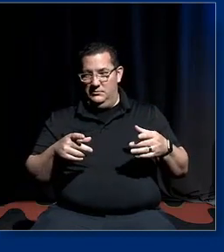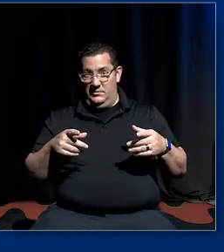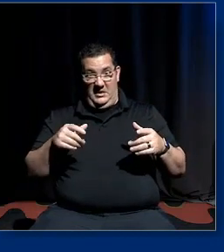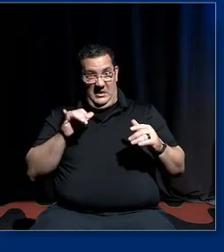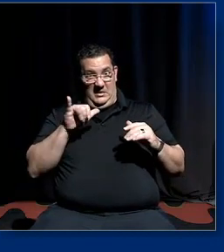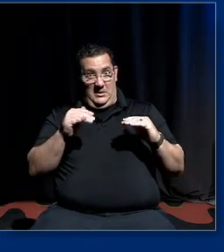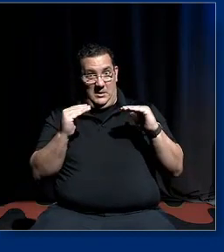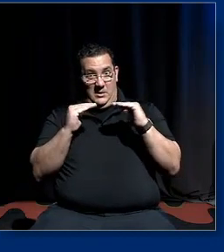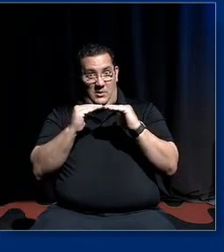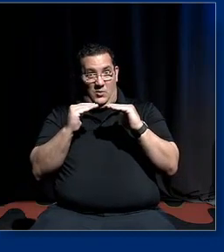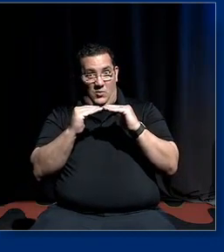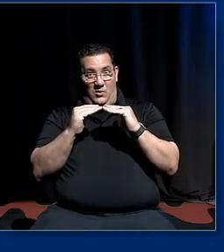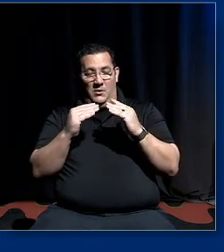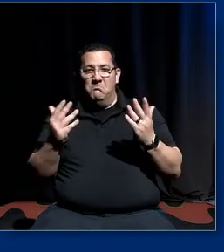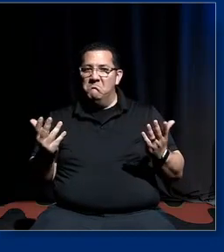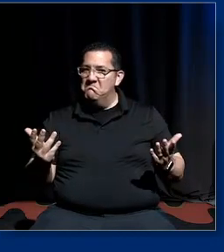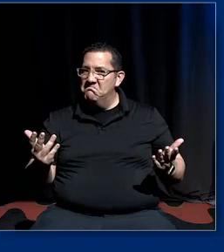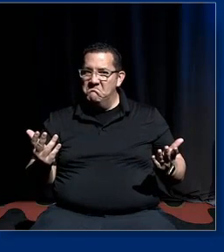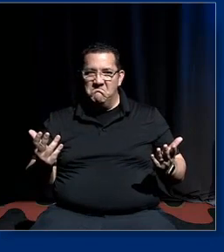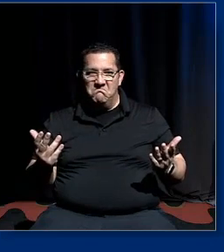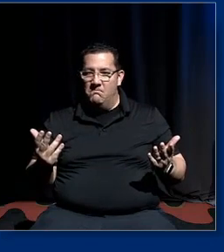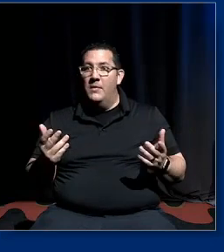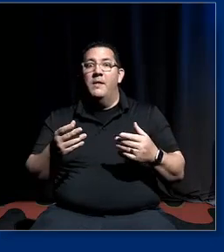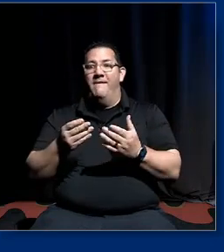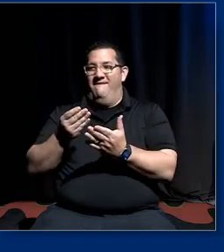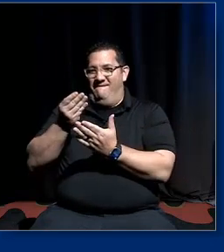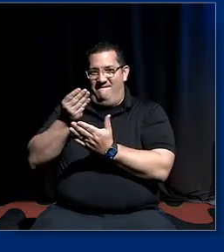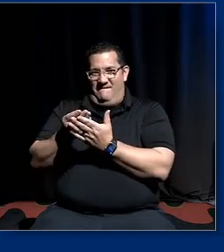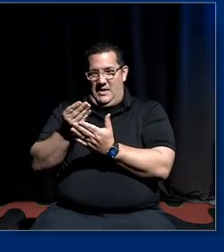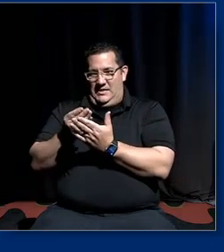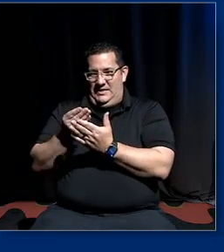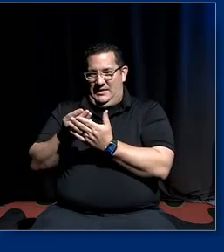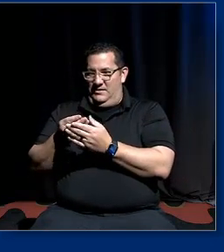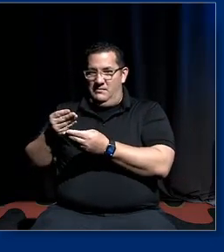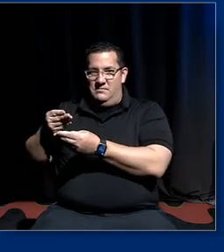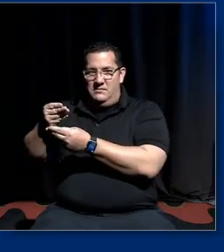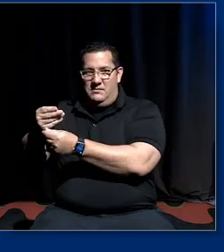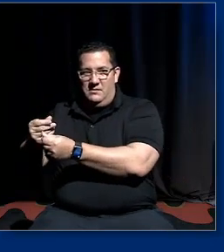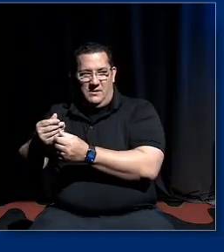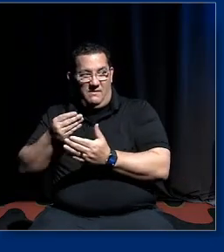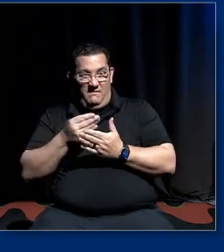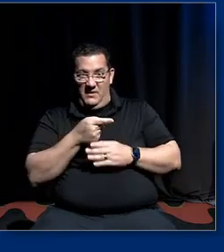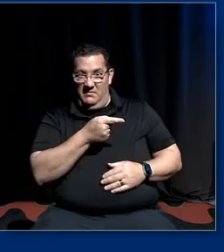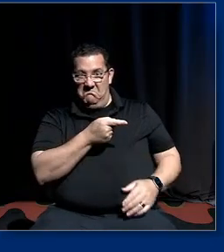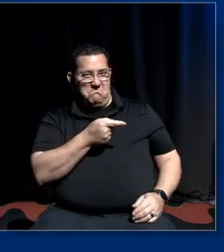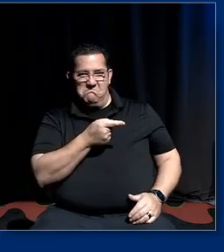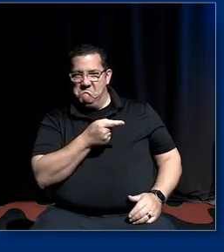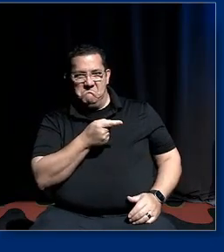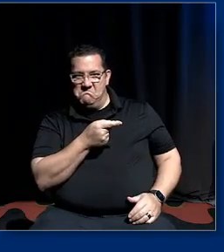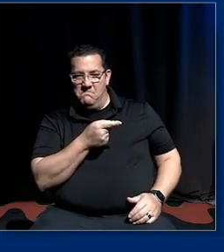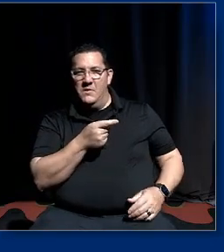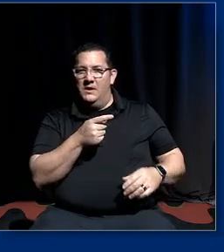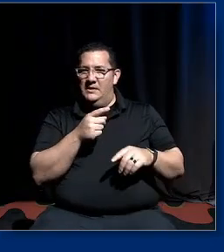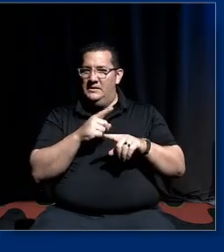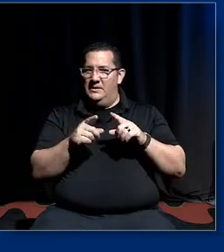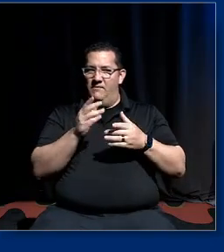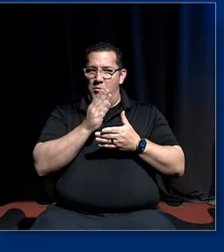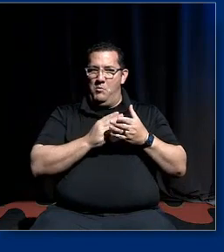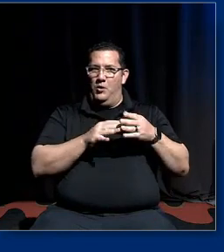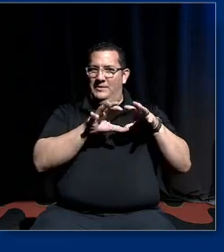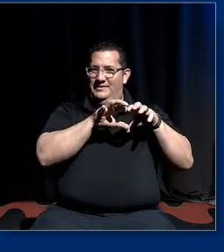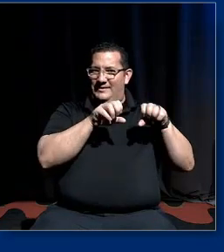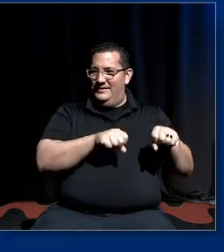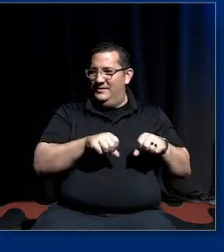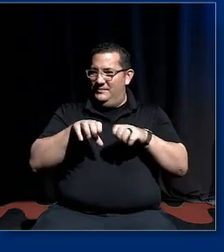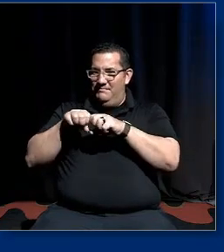equivalent of where we are in terms of funding of different parts of the system um and then the idea that well you didn't do well in the test